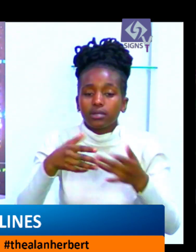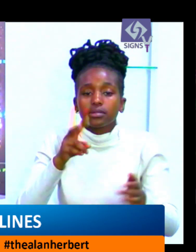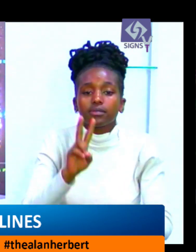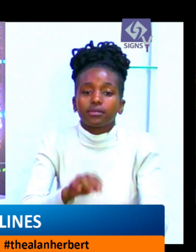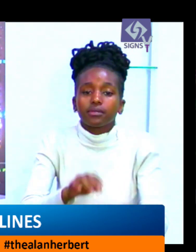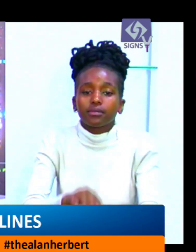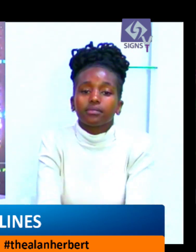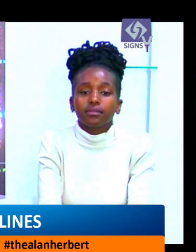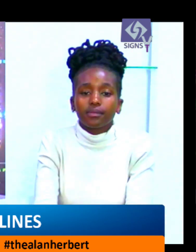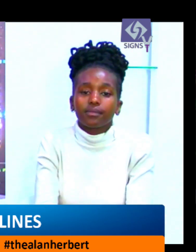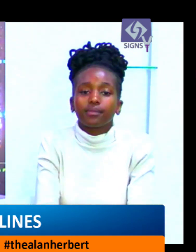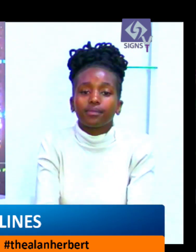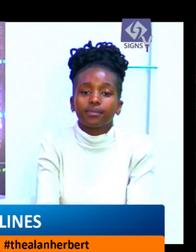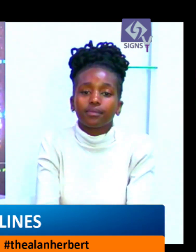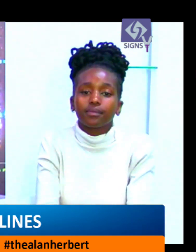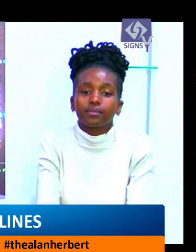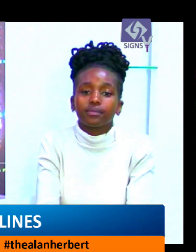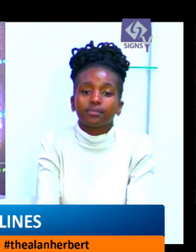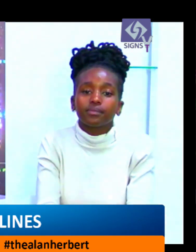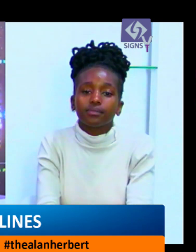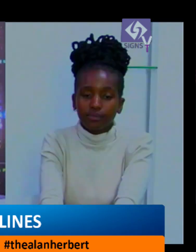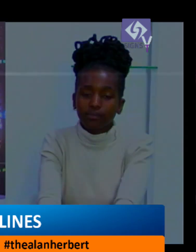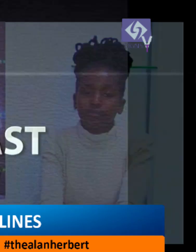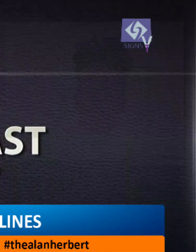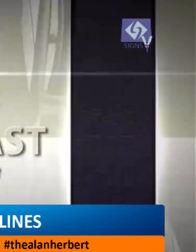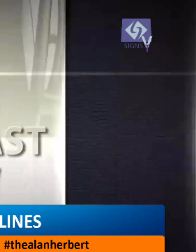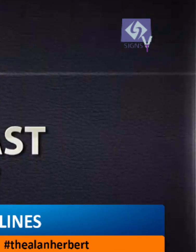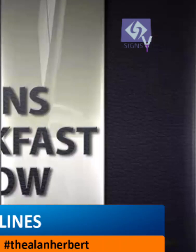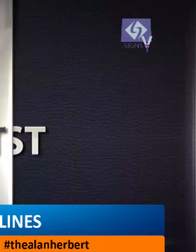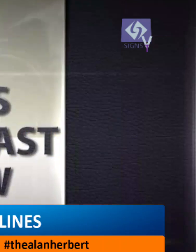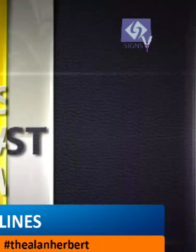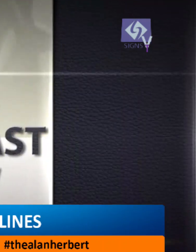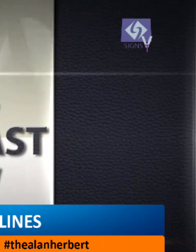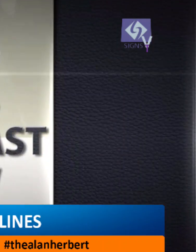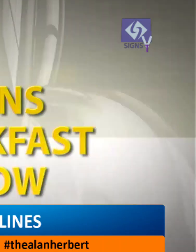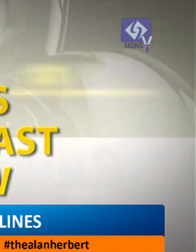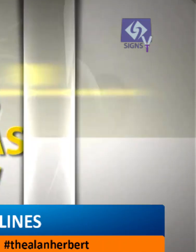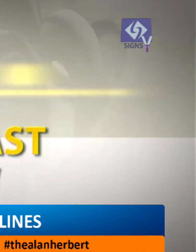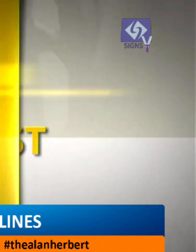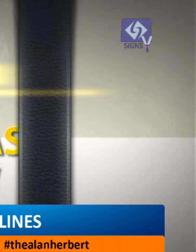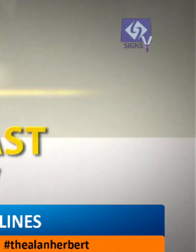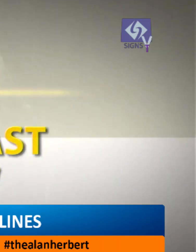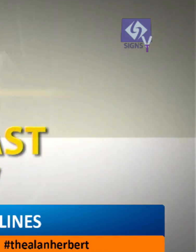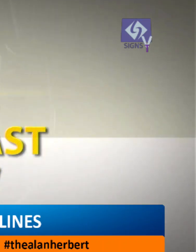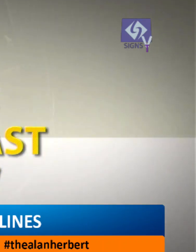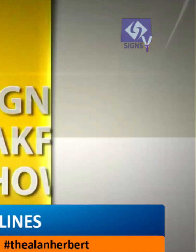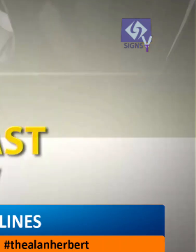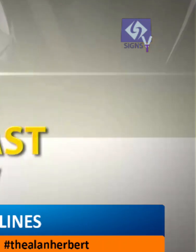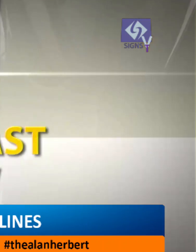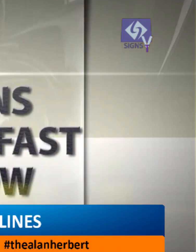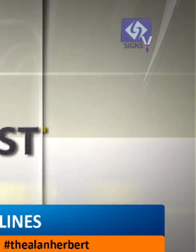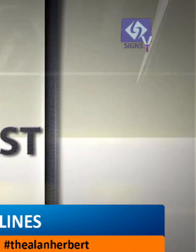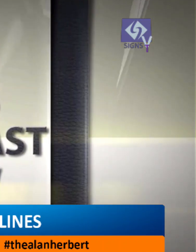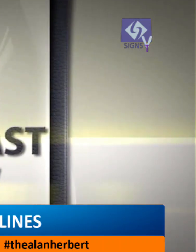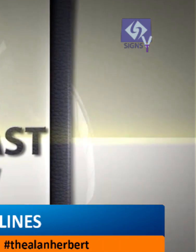fund in its bid to accelerate universal health coverage now statehouse spokesperson hussein muhammad explained